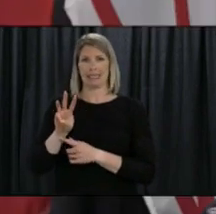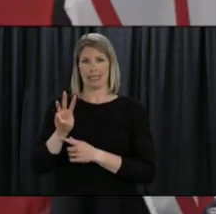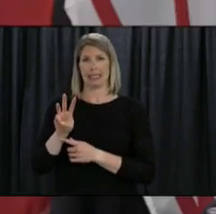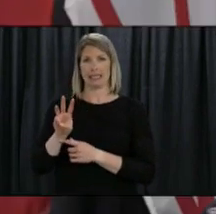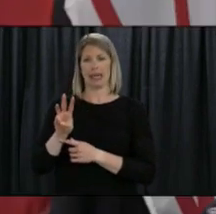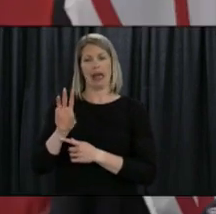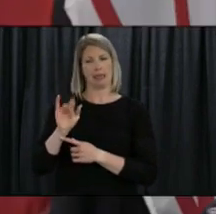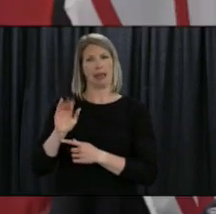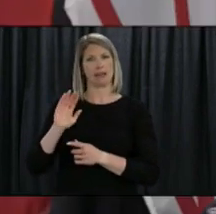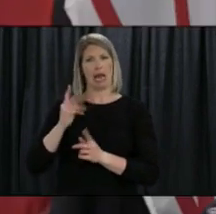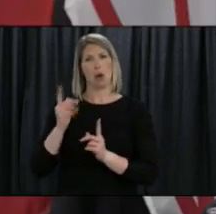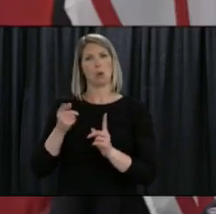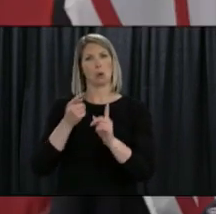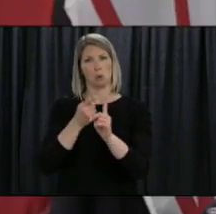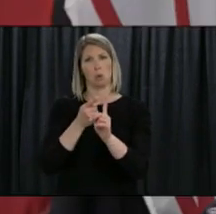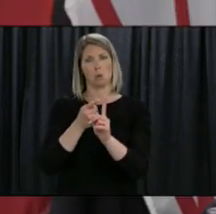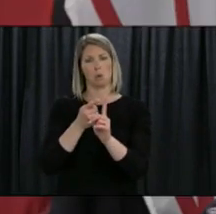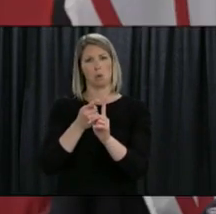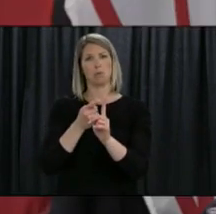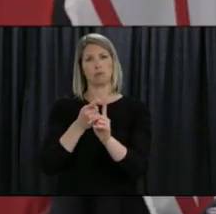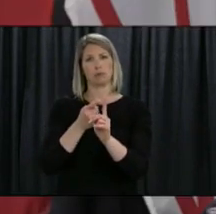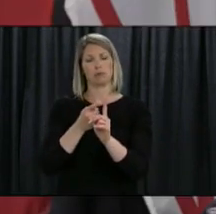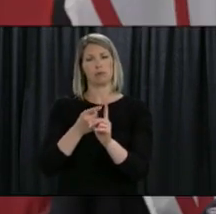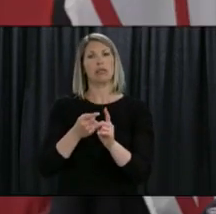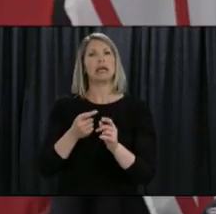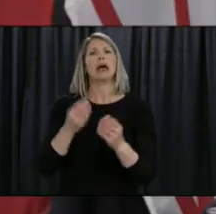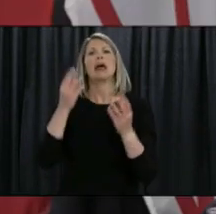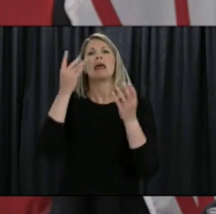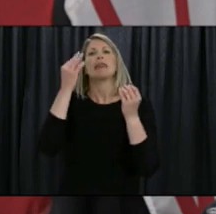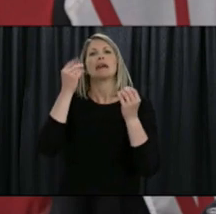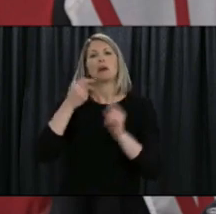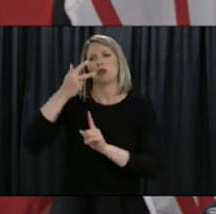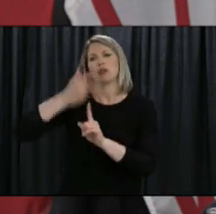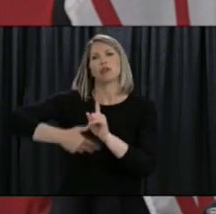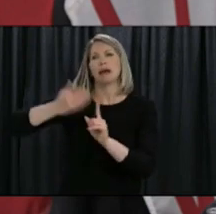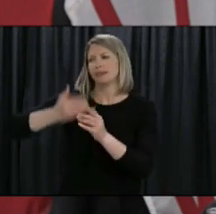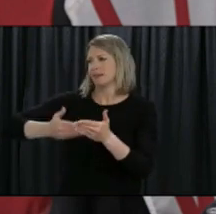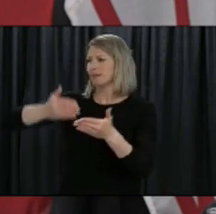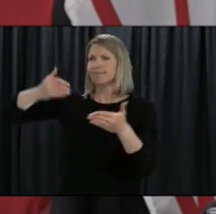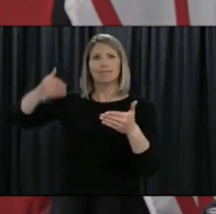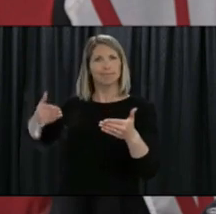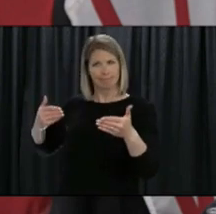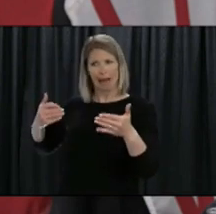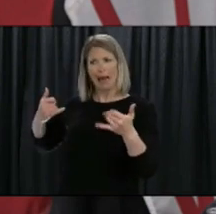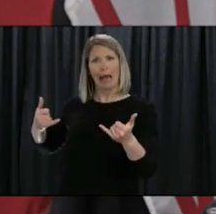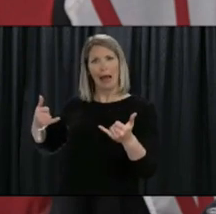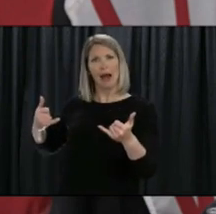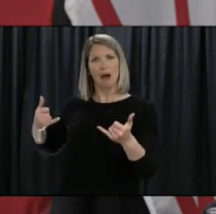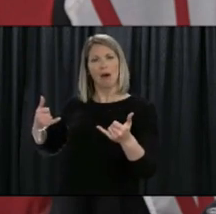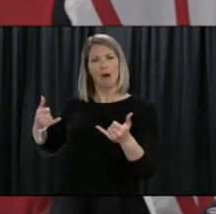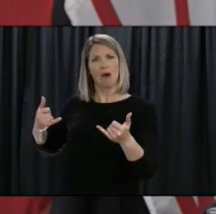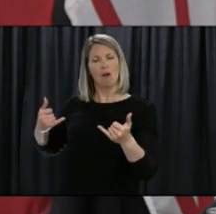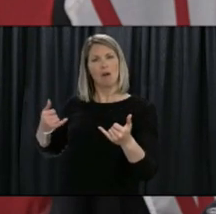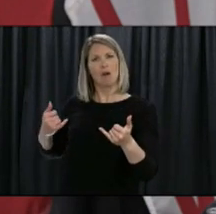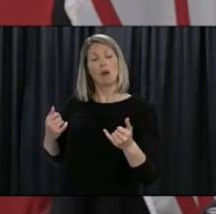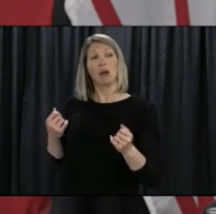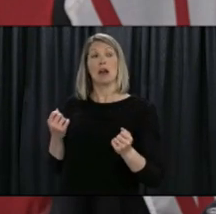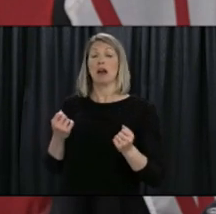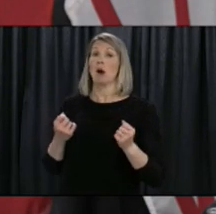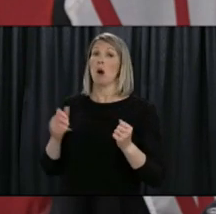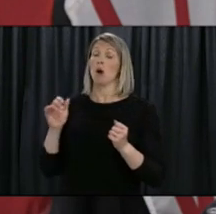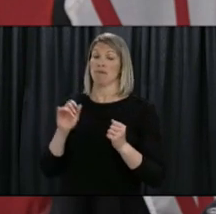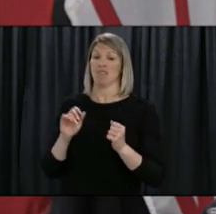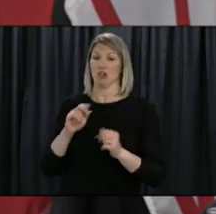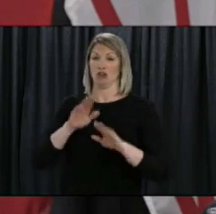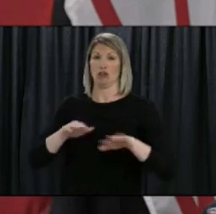last three months we've put in one of the what's been a great program it's been recognized by groups right across the country as the